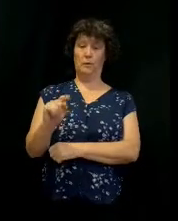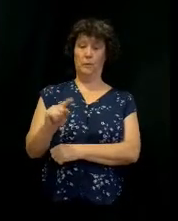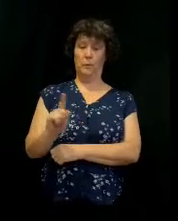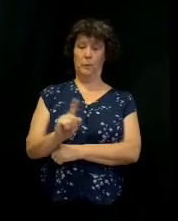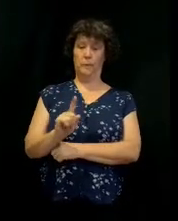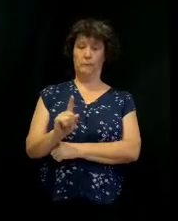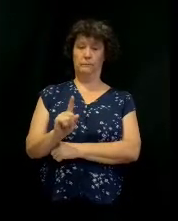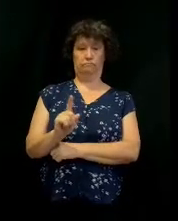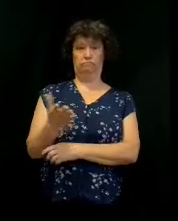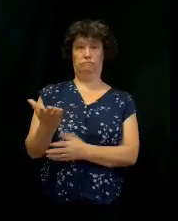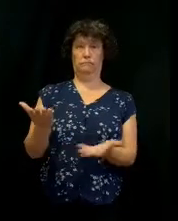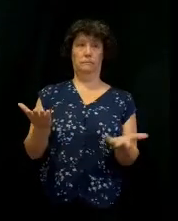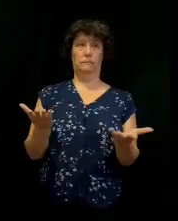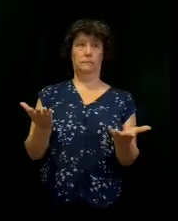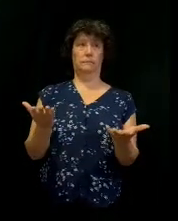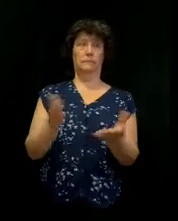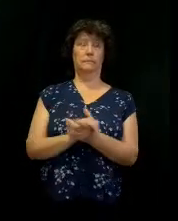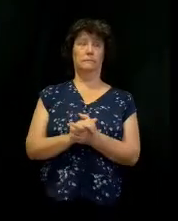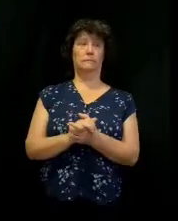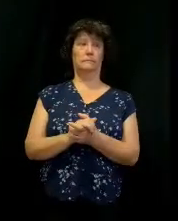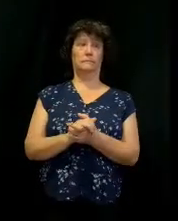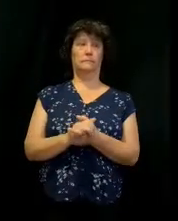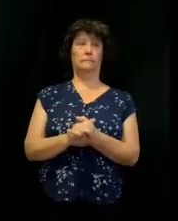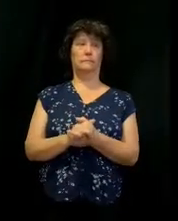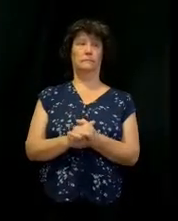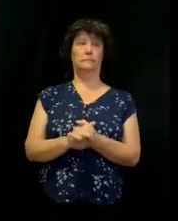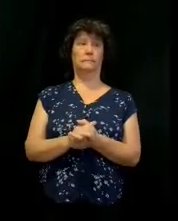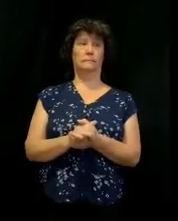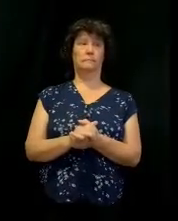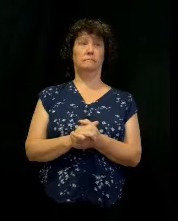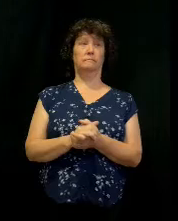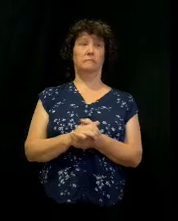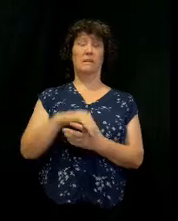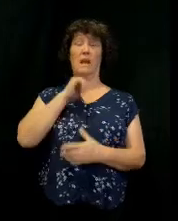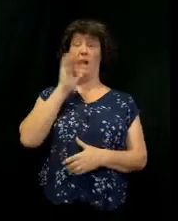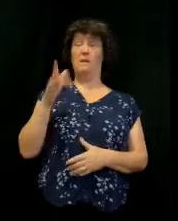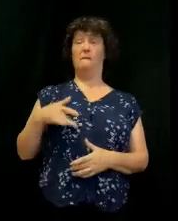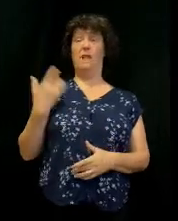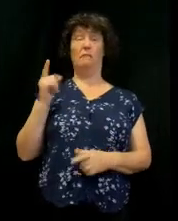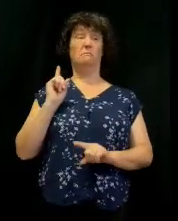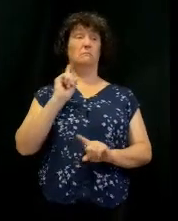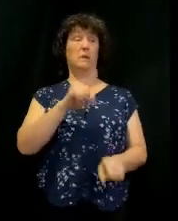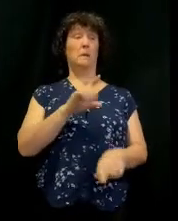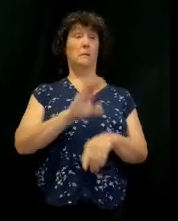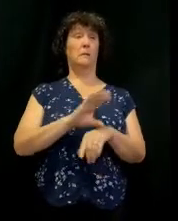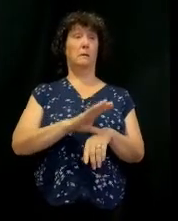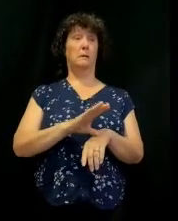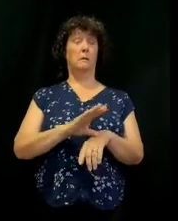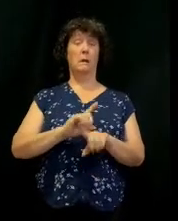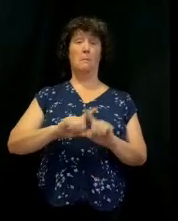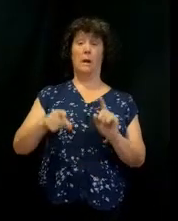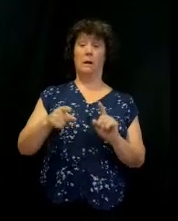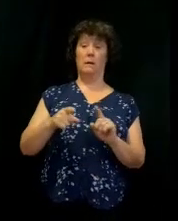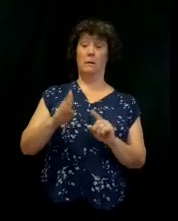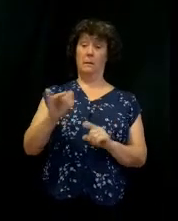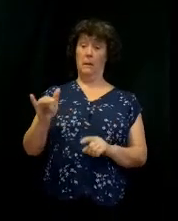you feel like, well, I won't go around the room. But, I mean, you might say, I don't feel like coming today. But you know what? You've done it by faith.